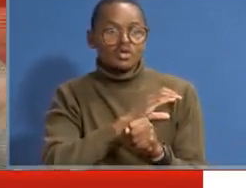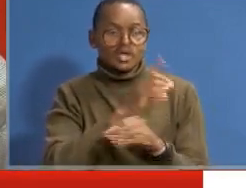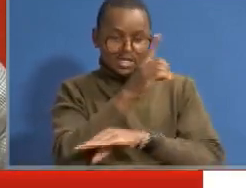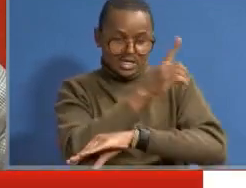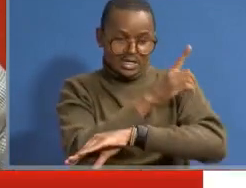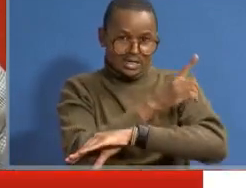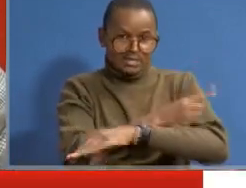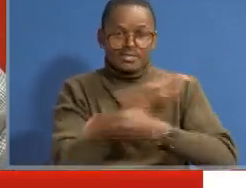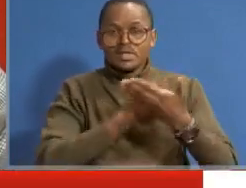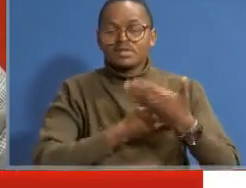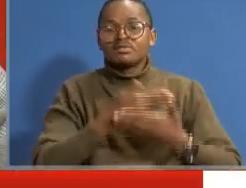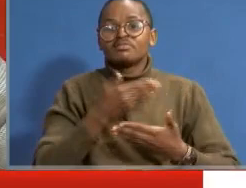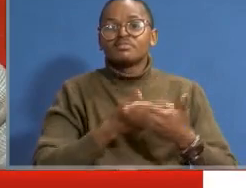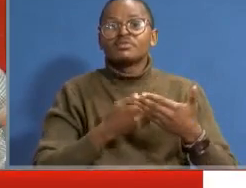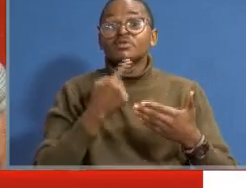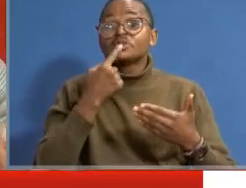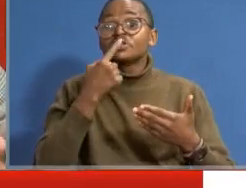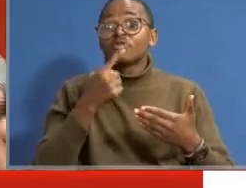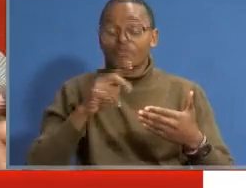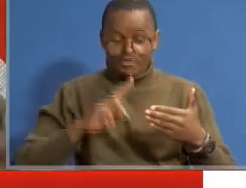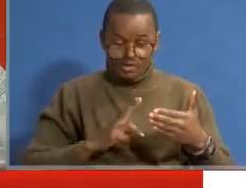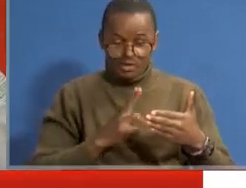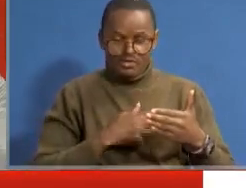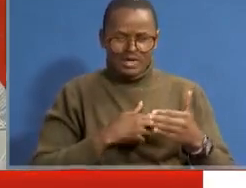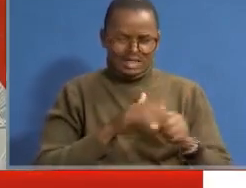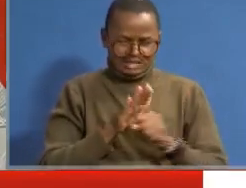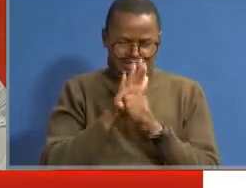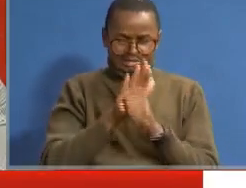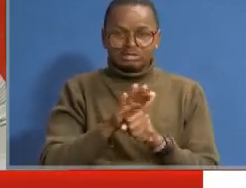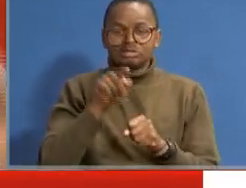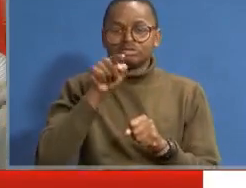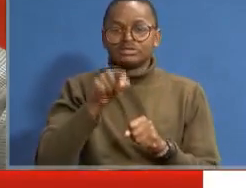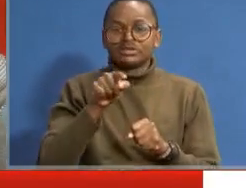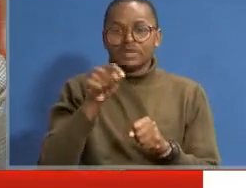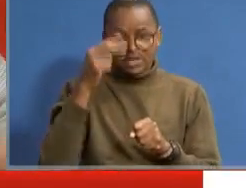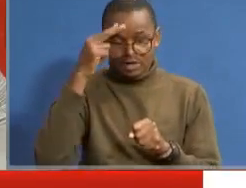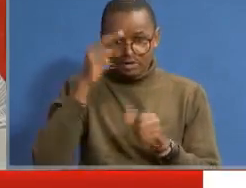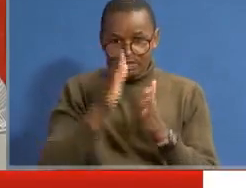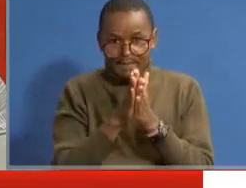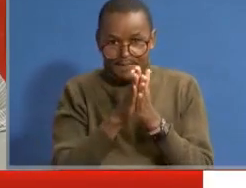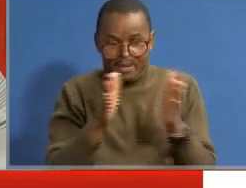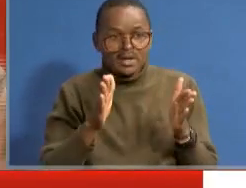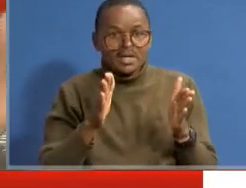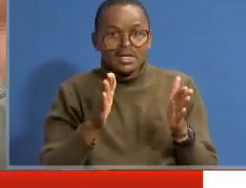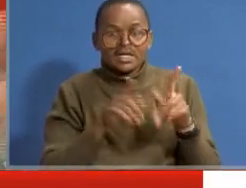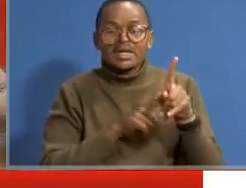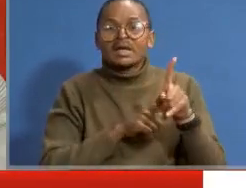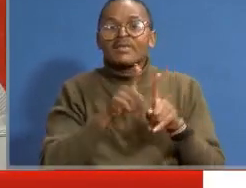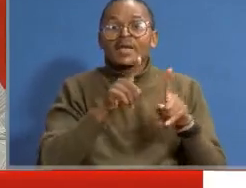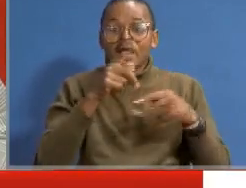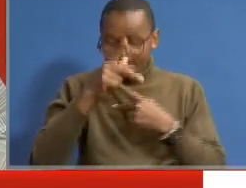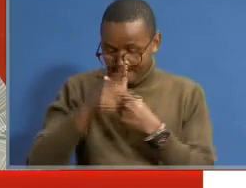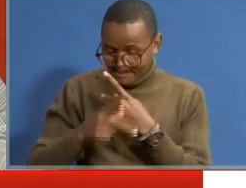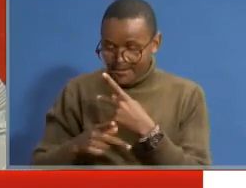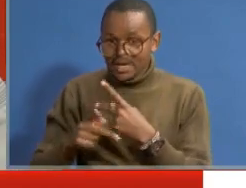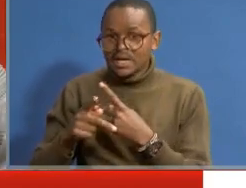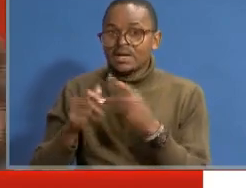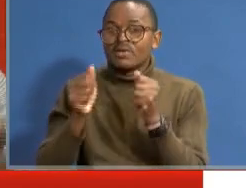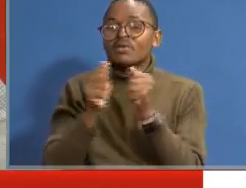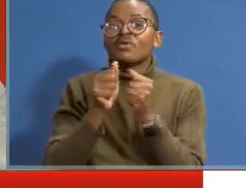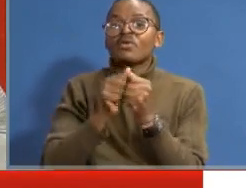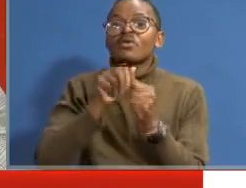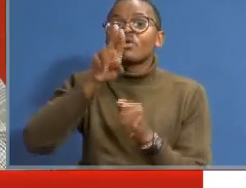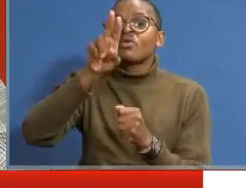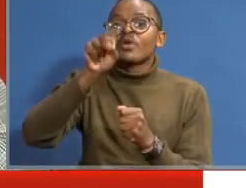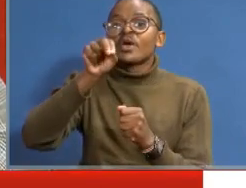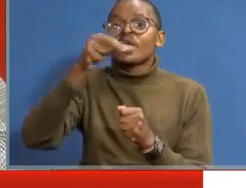-to-day business. So for us, we shall enforce this. Look at the public transport. We have partnered with